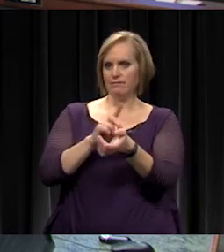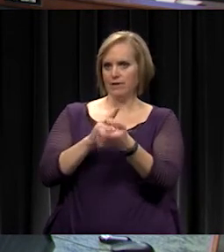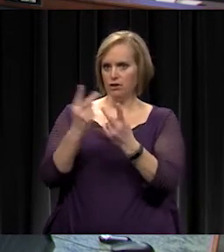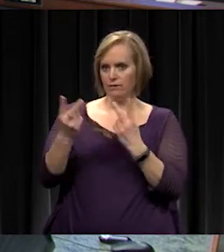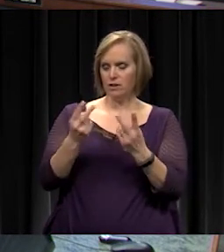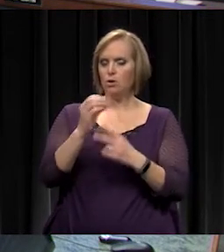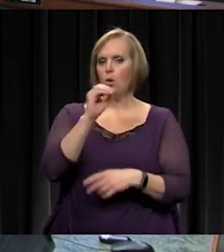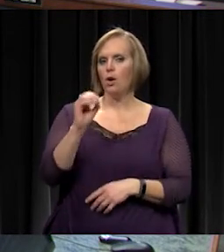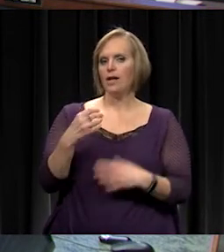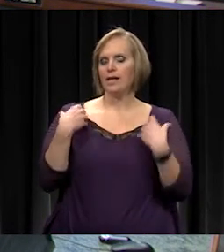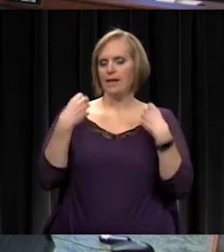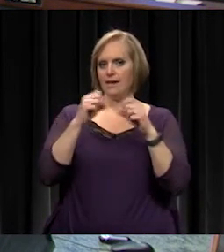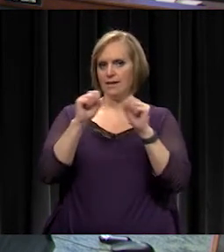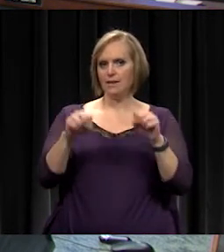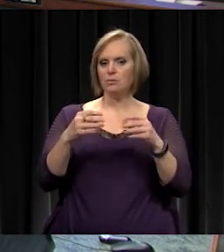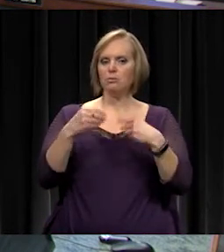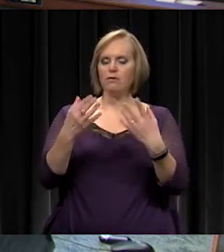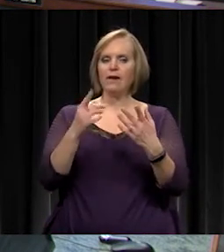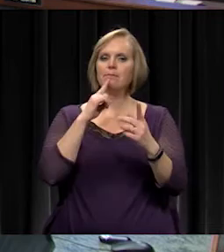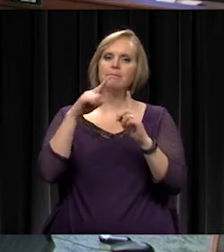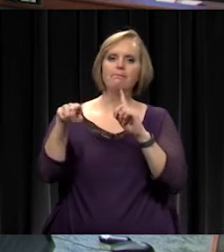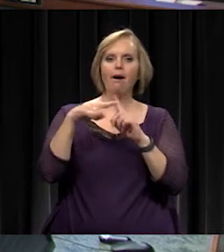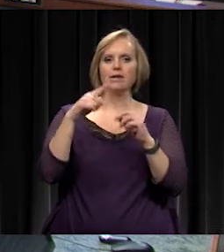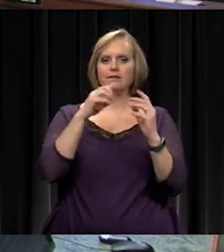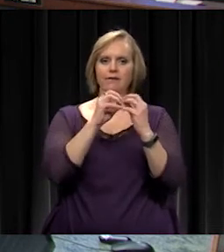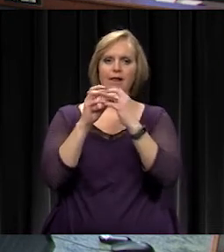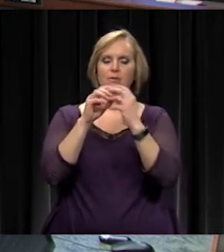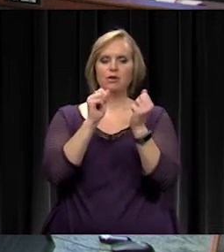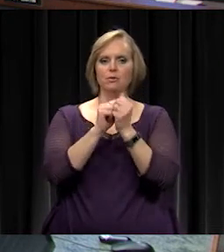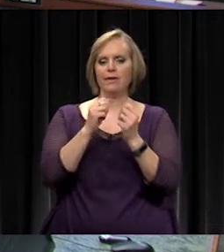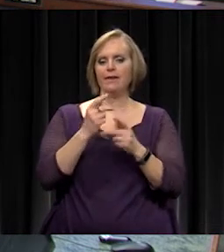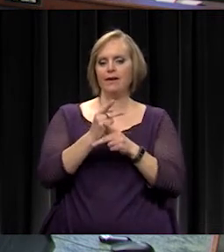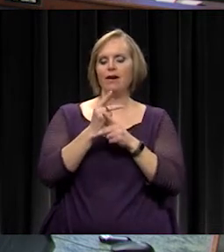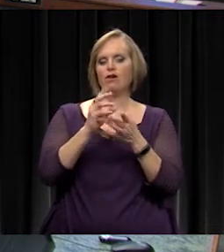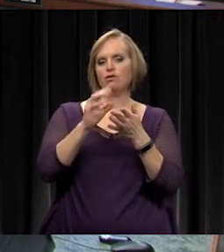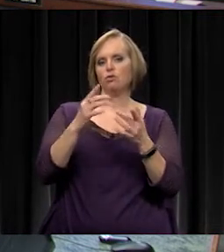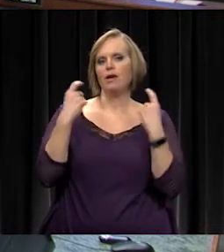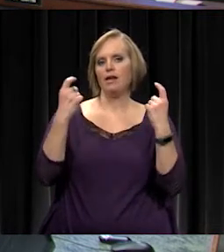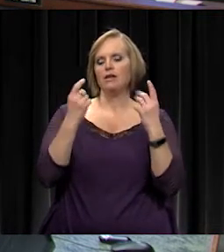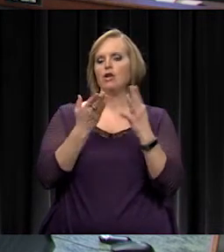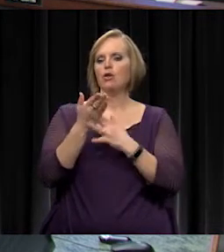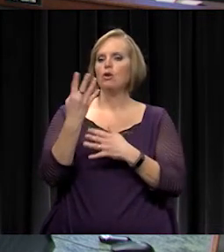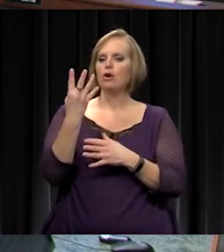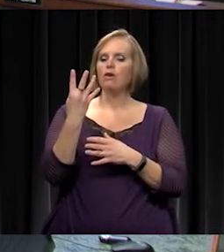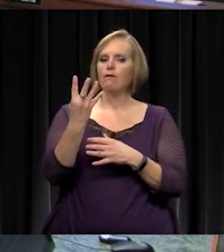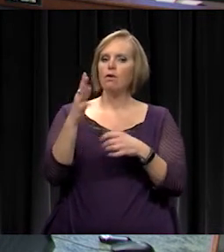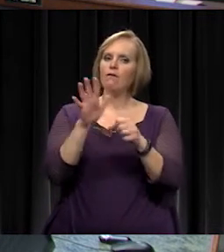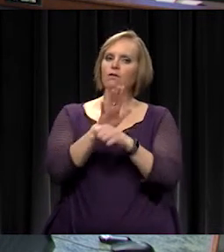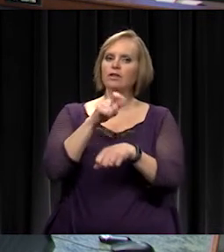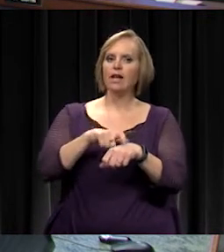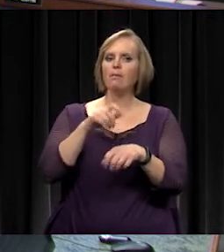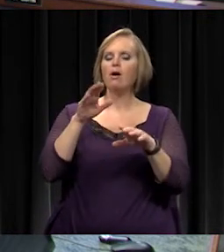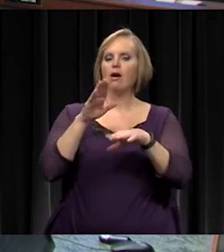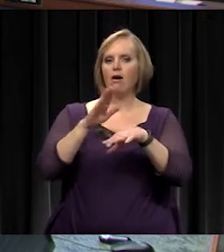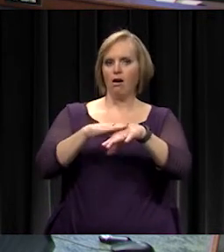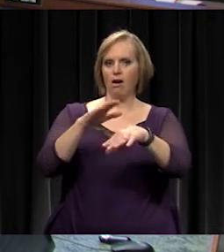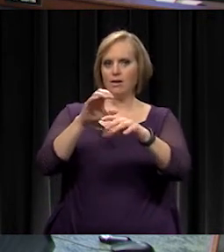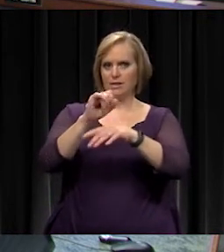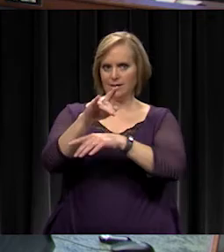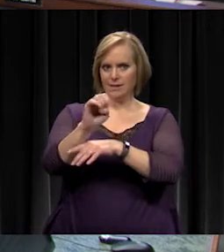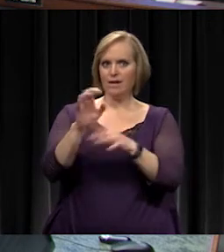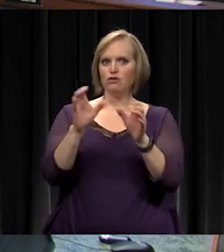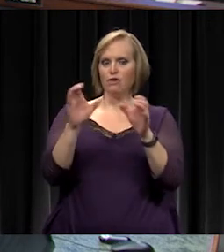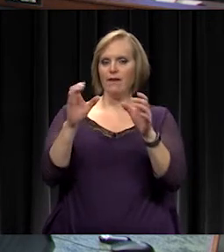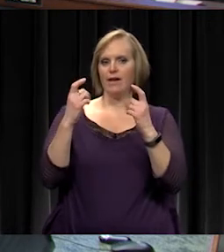System has provided positive collaboration for the care of our student-athletes. Through four full-time, on-site, certified athletic trainers at each of our four high